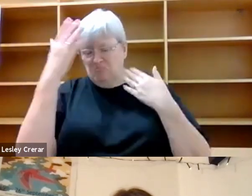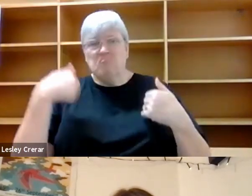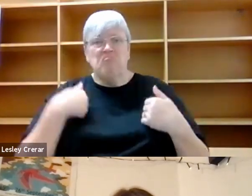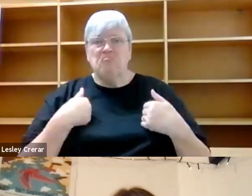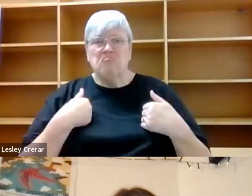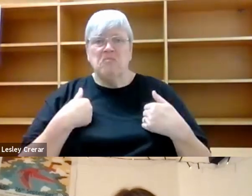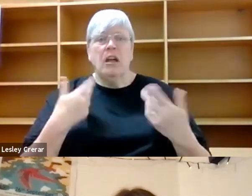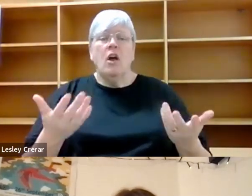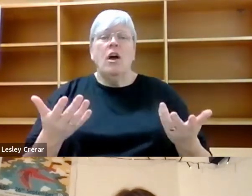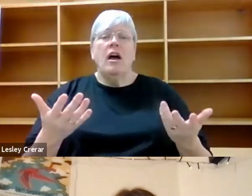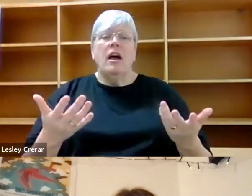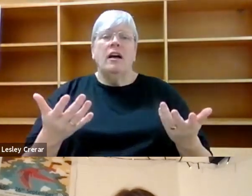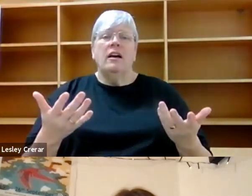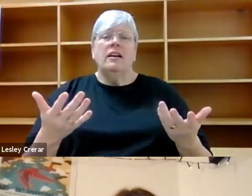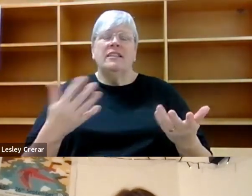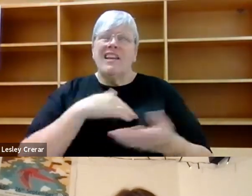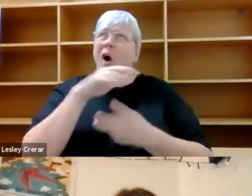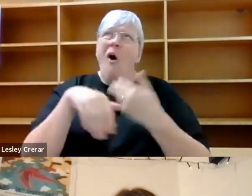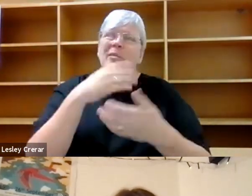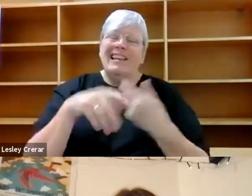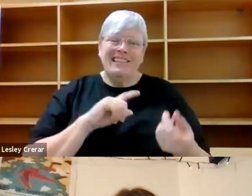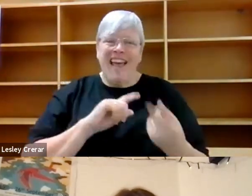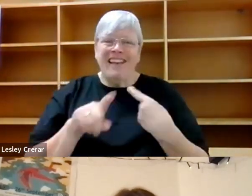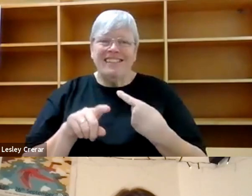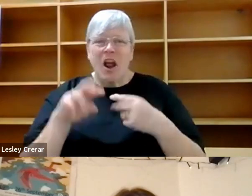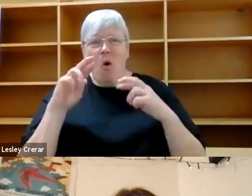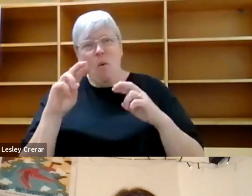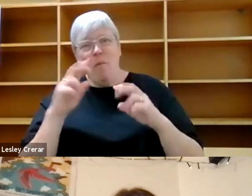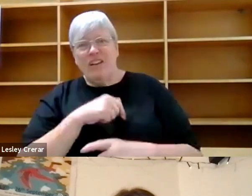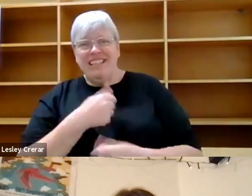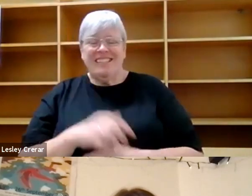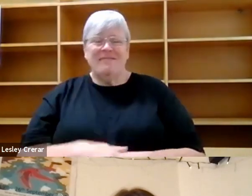um, that's kind of a complicated answer, but I hope, I hope that's an honest one.